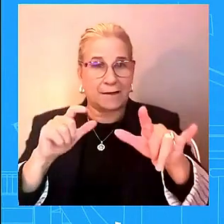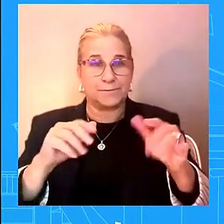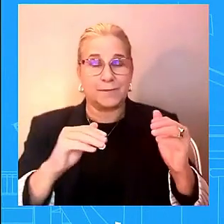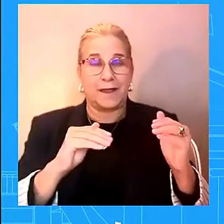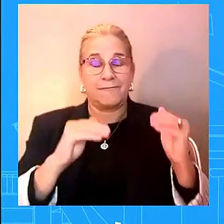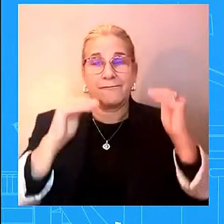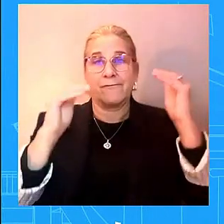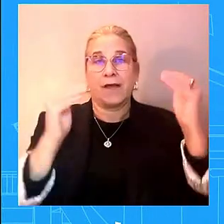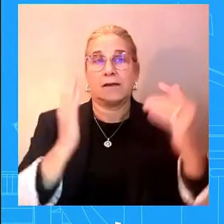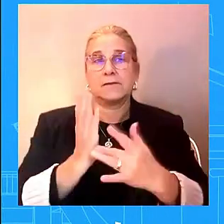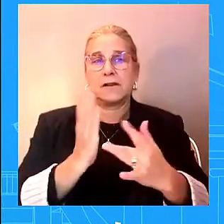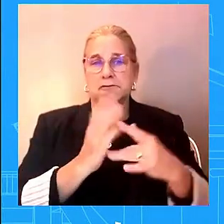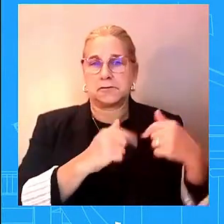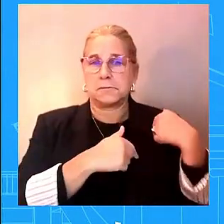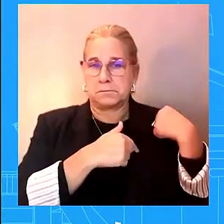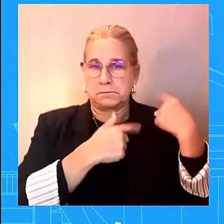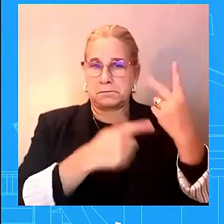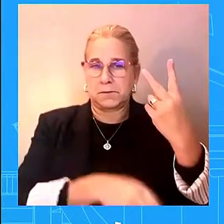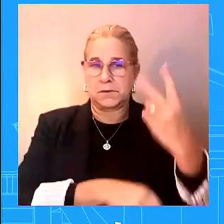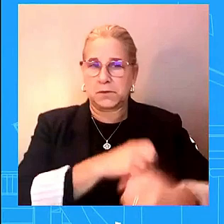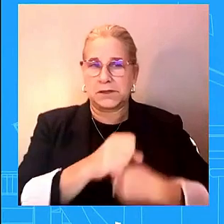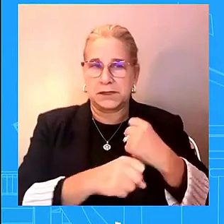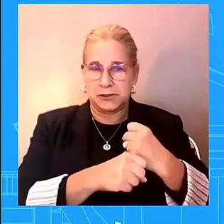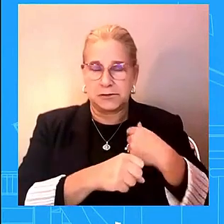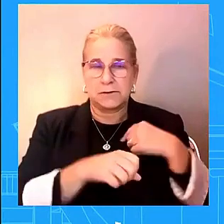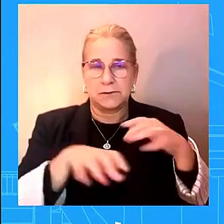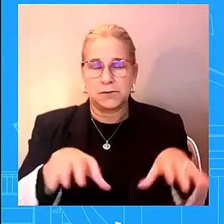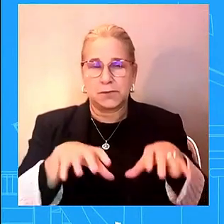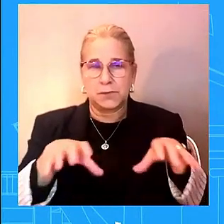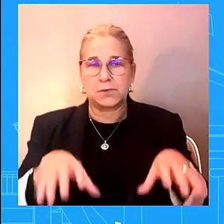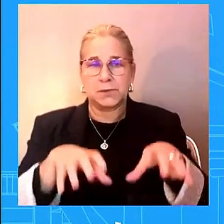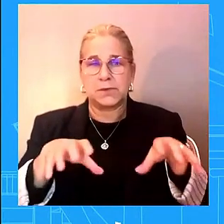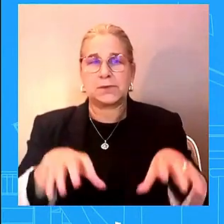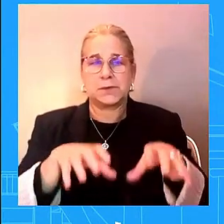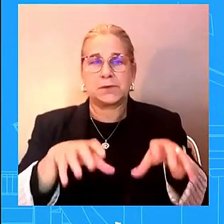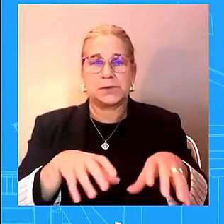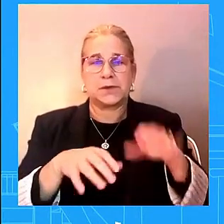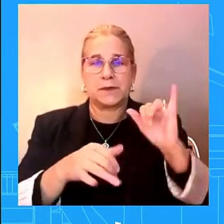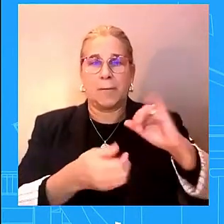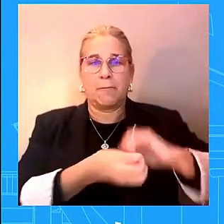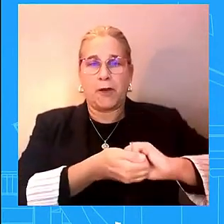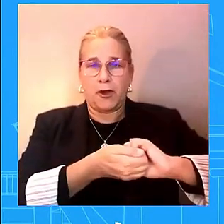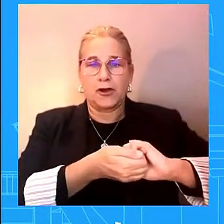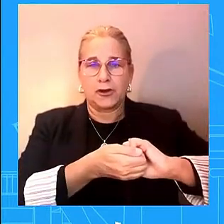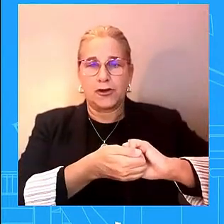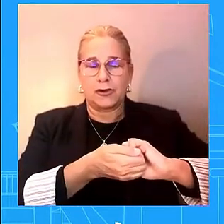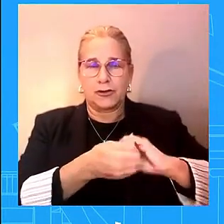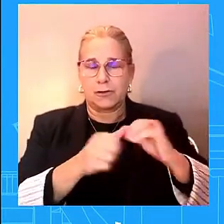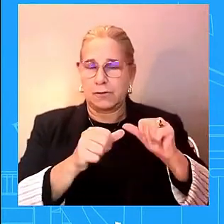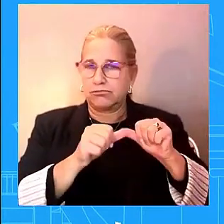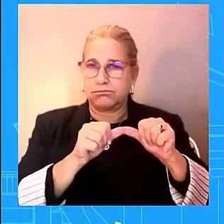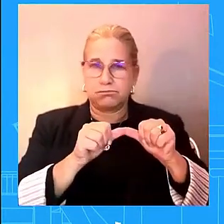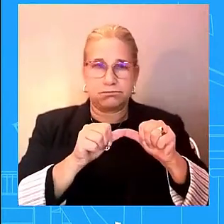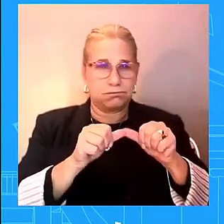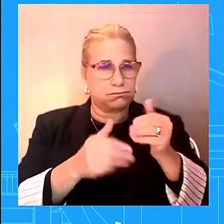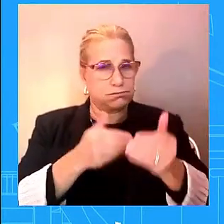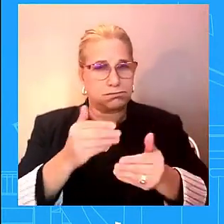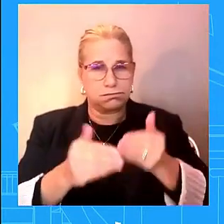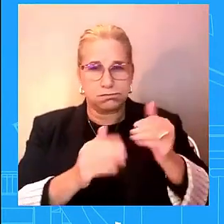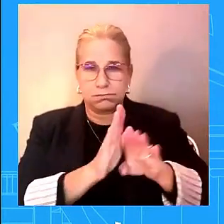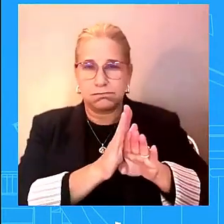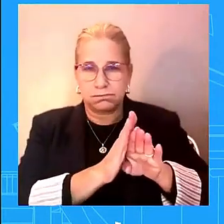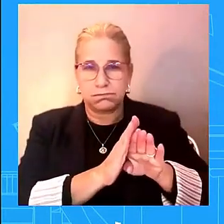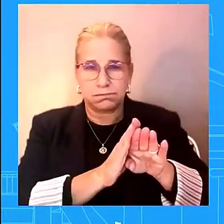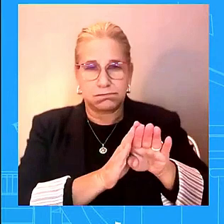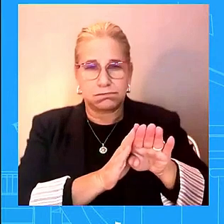years uh and uh and so that partnering is moving forward uh and and and we believe it's moving forward in the right direction so